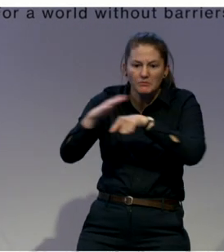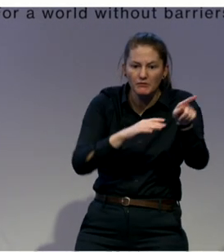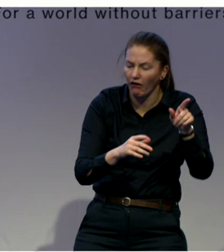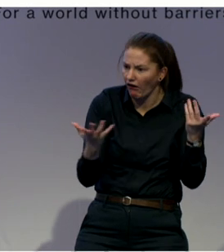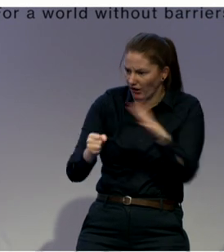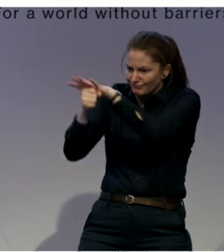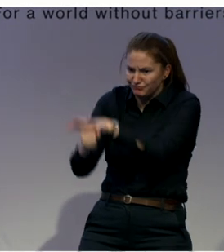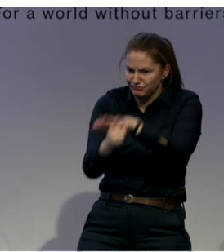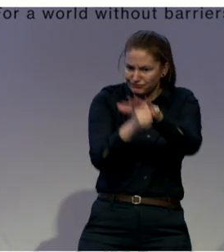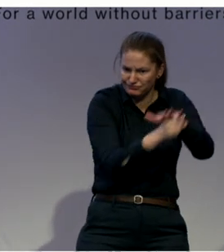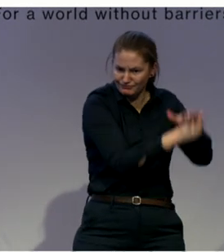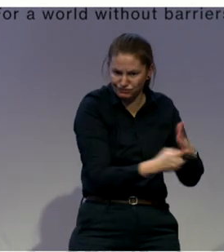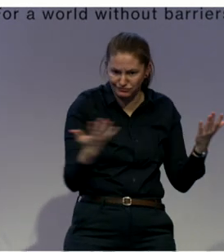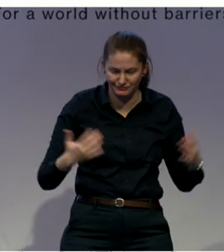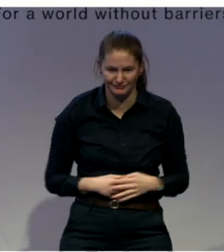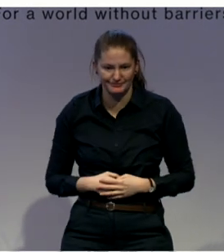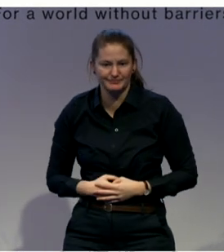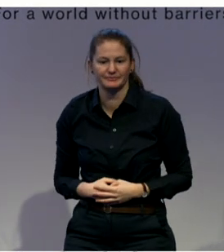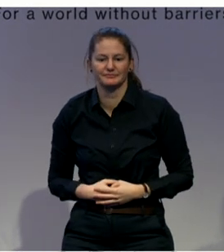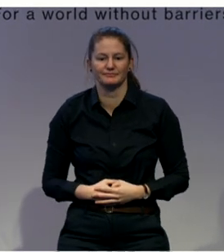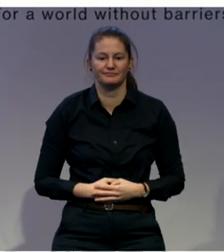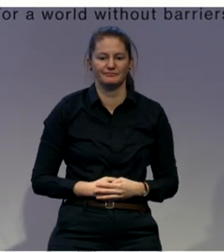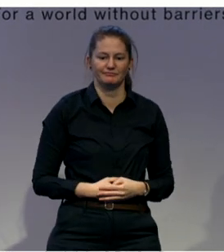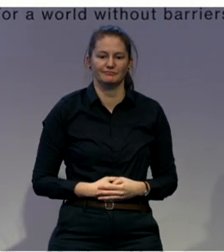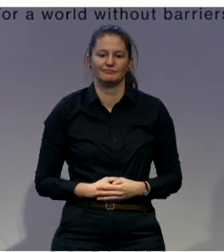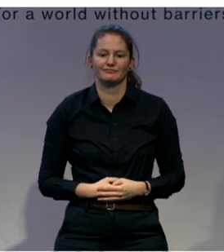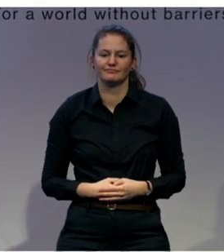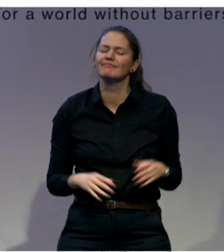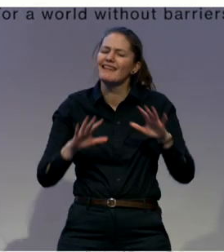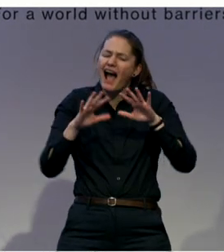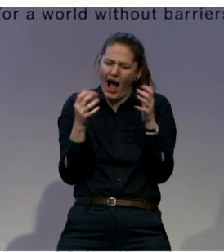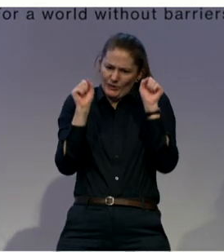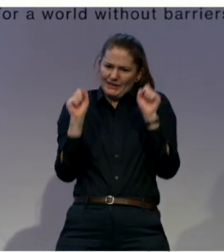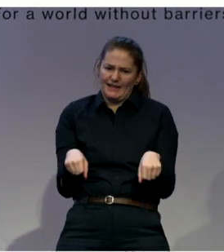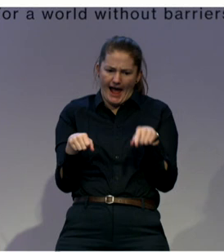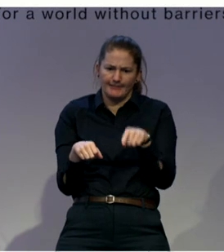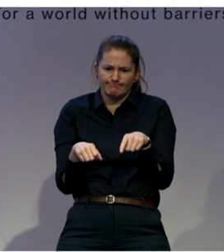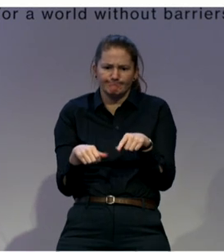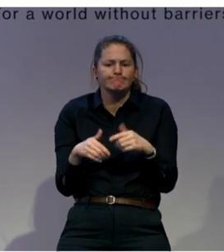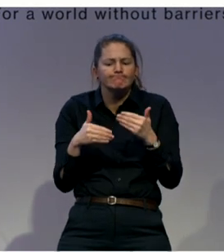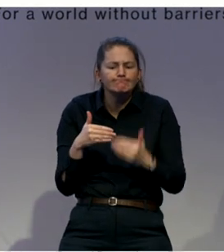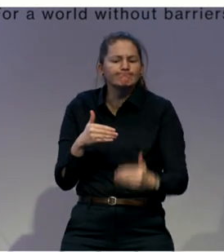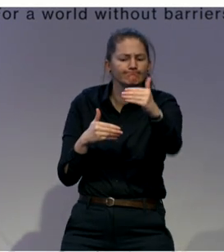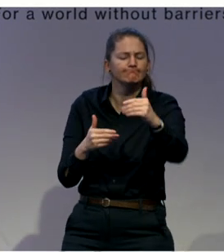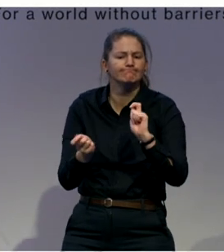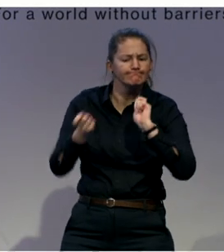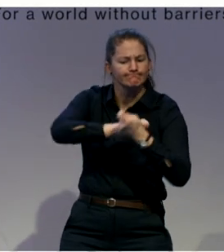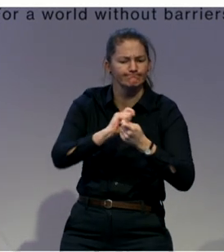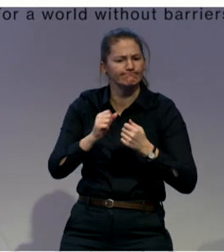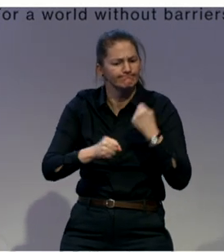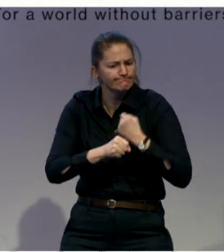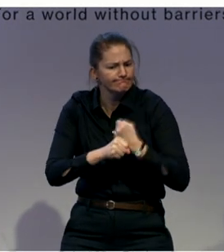do you need a roadmap? And then, I say, look at documents that are produced by the FRA, but also by the European Expert Group on de-institutionalization.